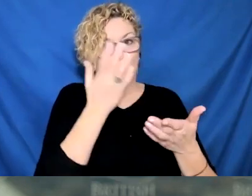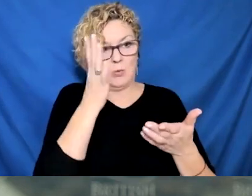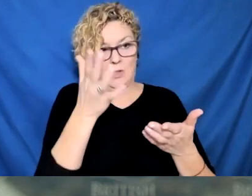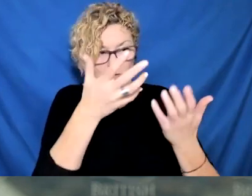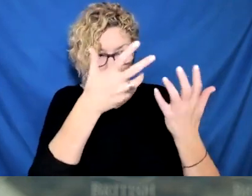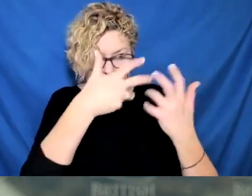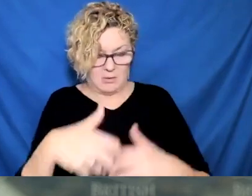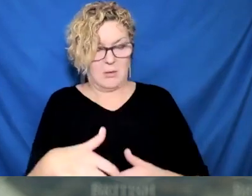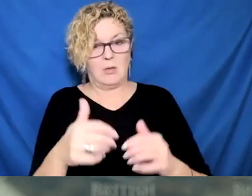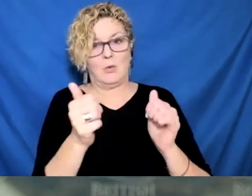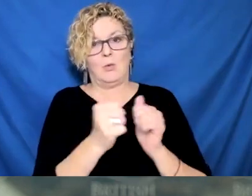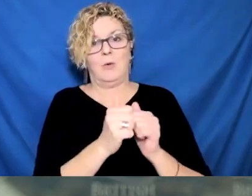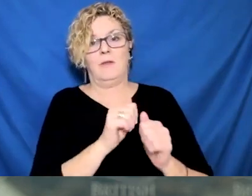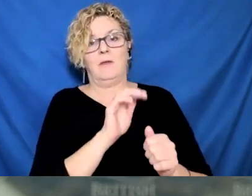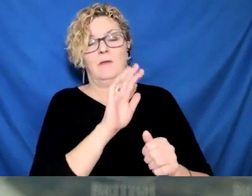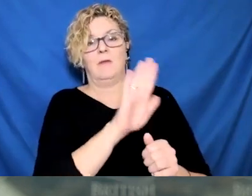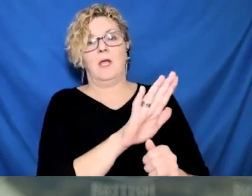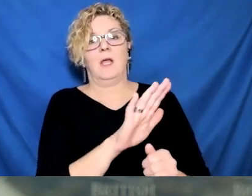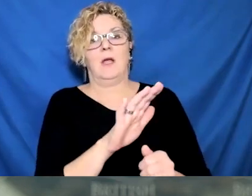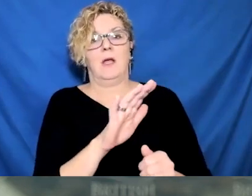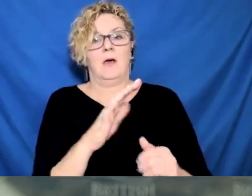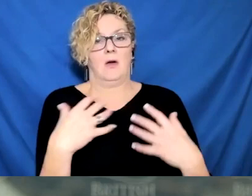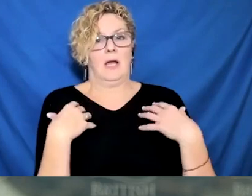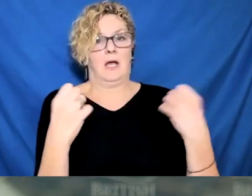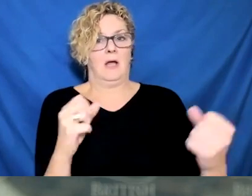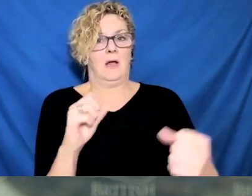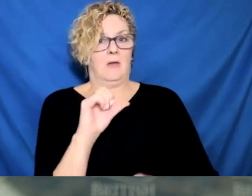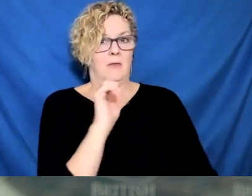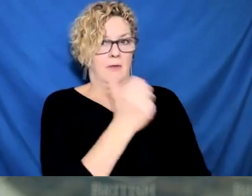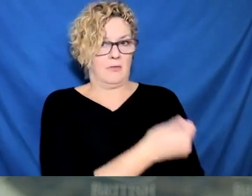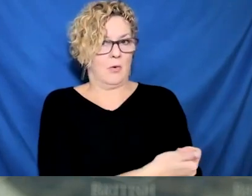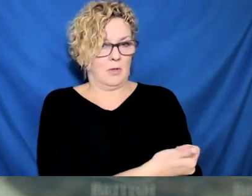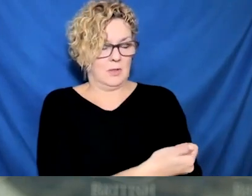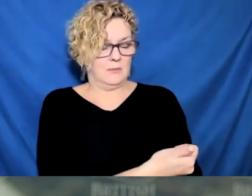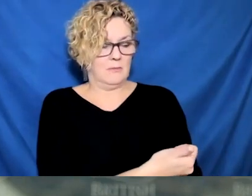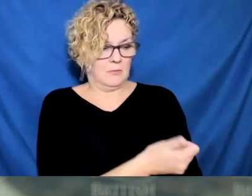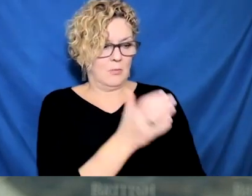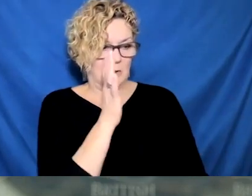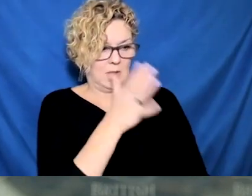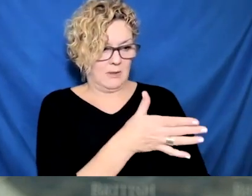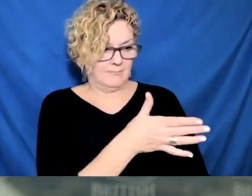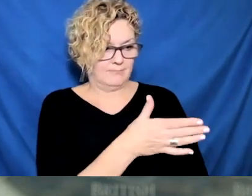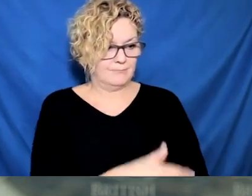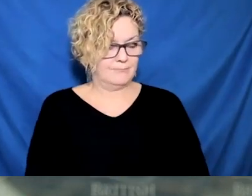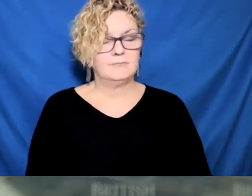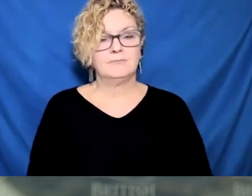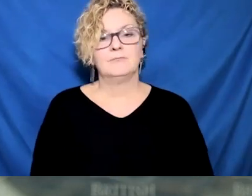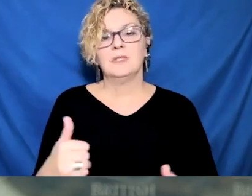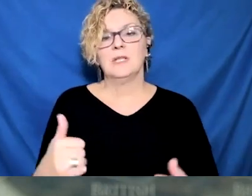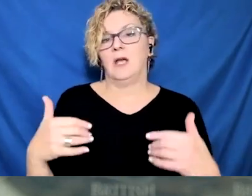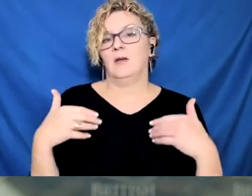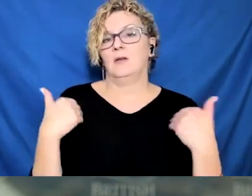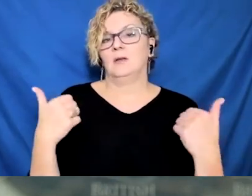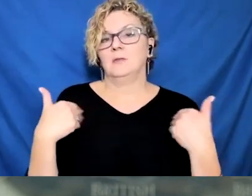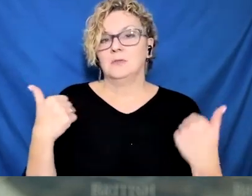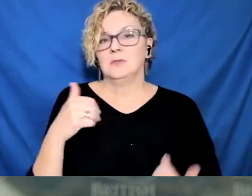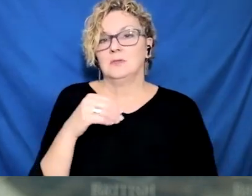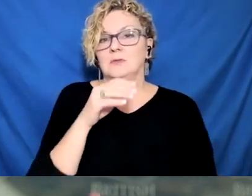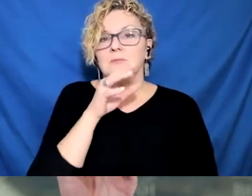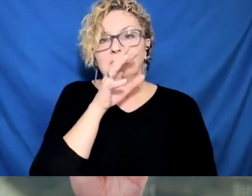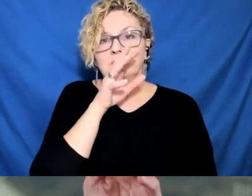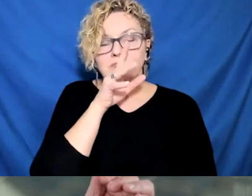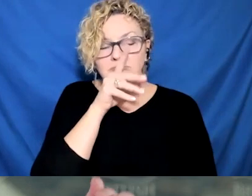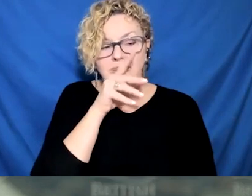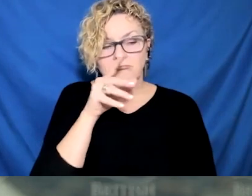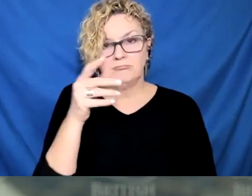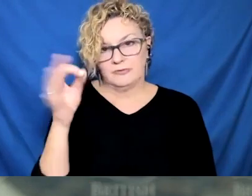between the Health 30s and the 70 and above category, and pretty wide differences between 5 and 11. What you'll also see is that every year,